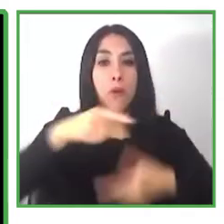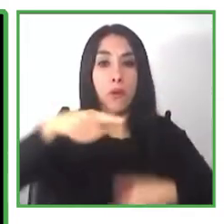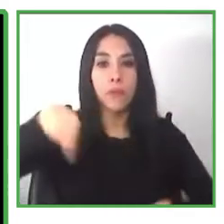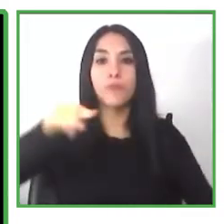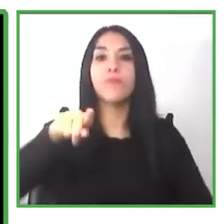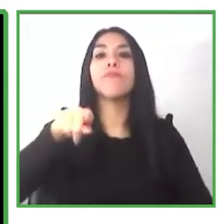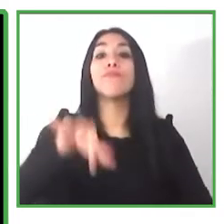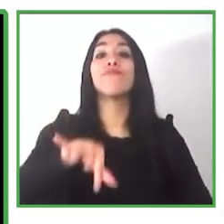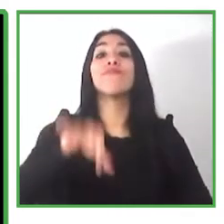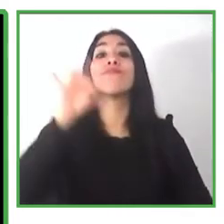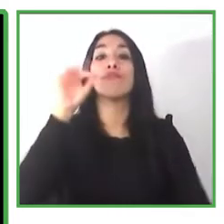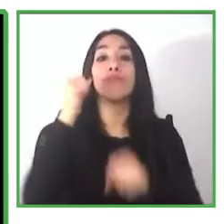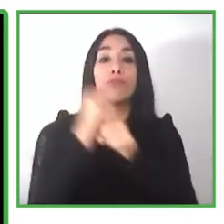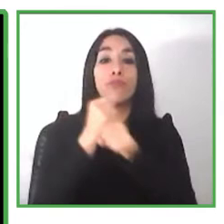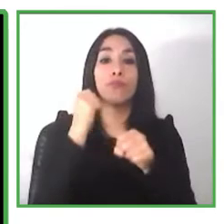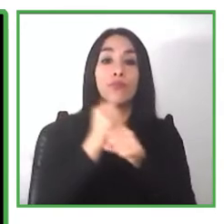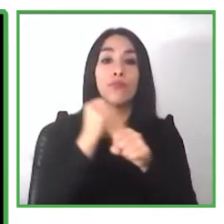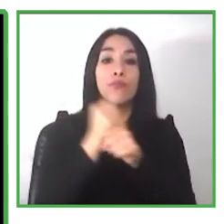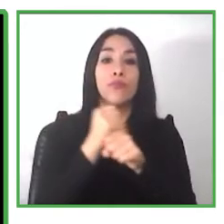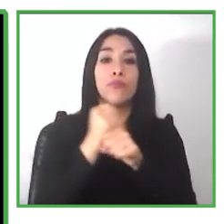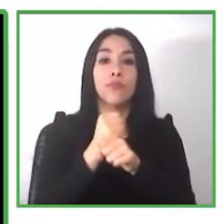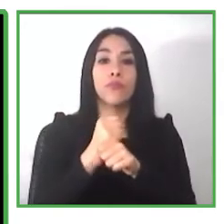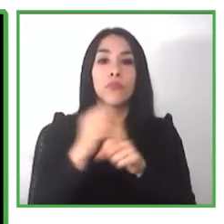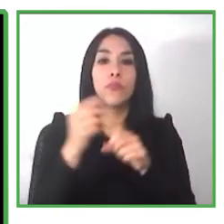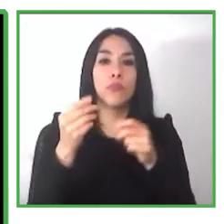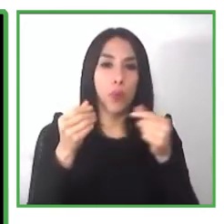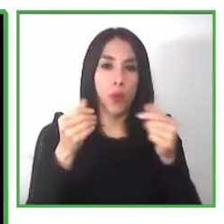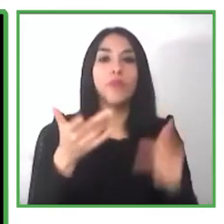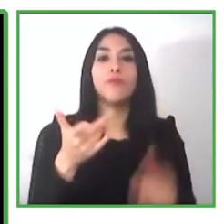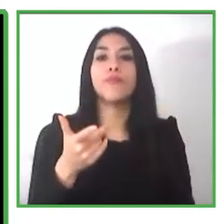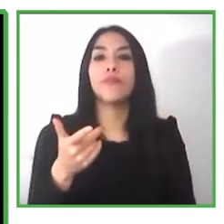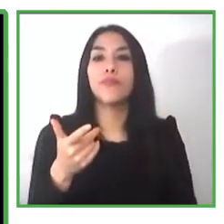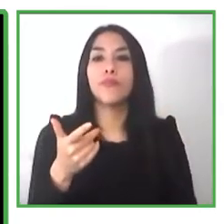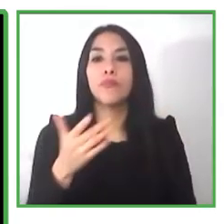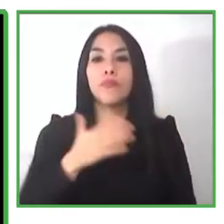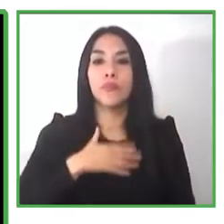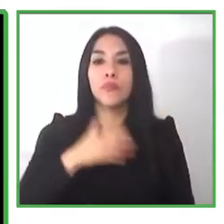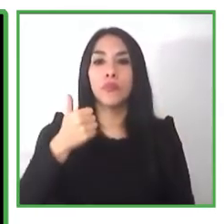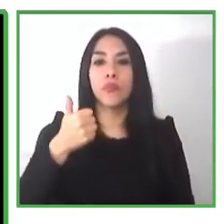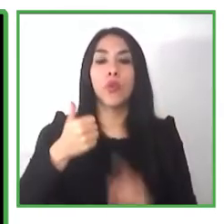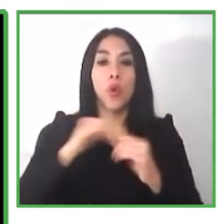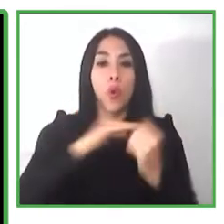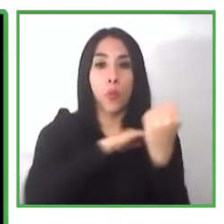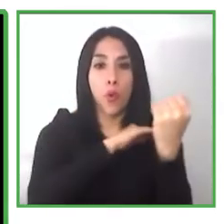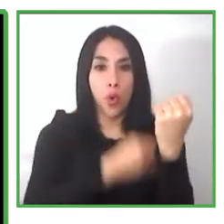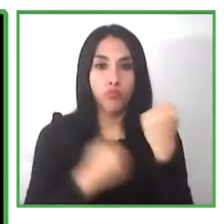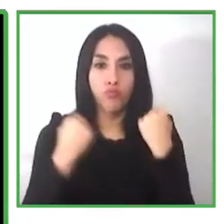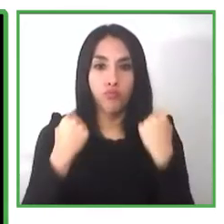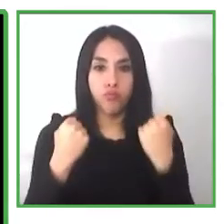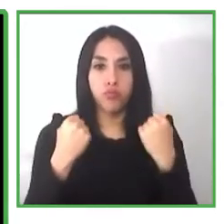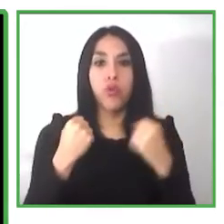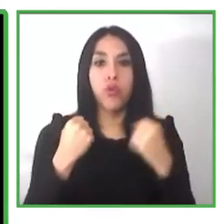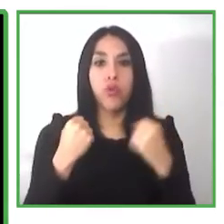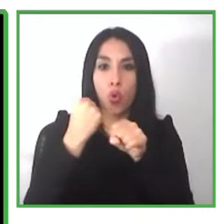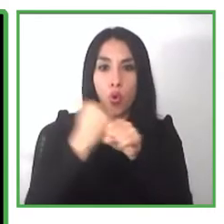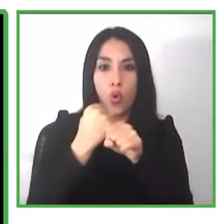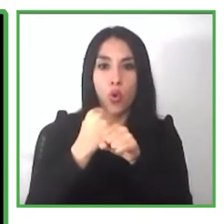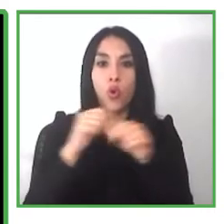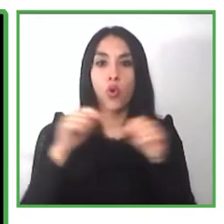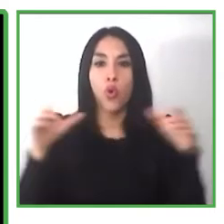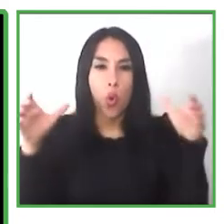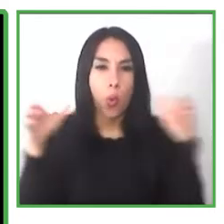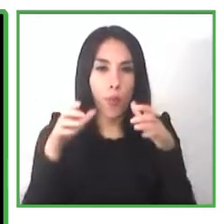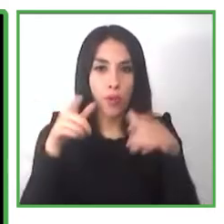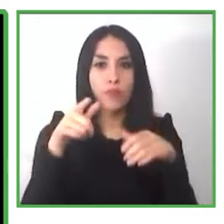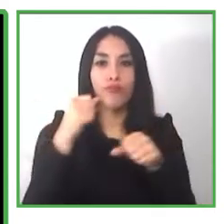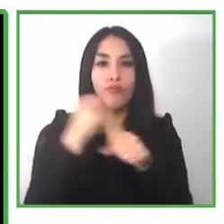slide please ability of work commenced in 2018 our aim is to connect employers and